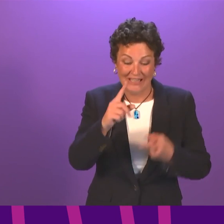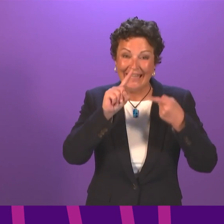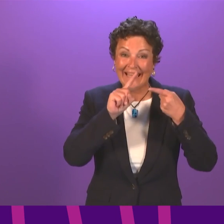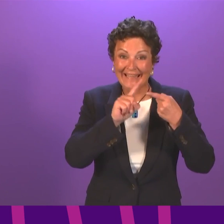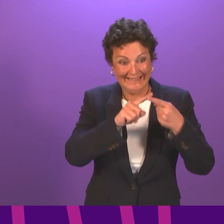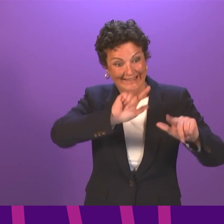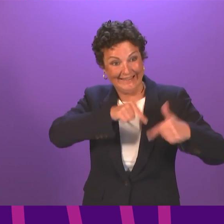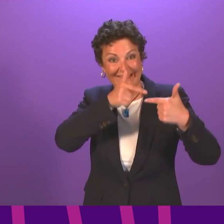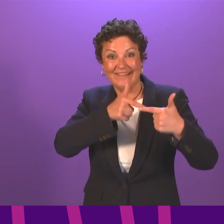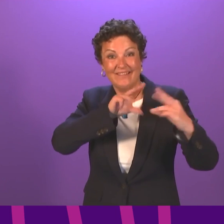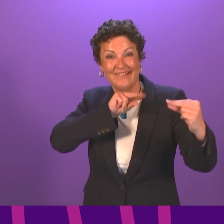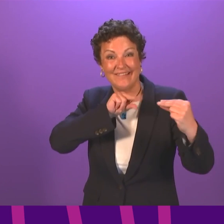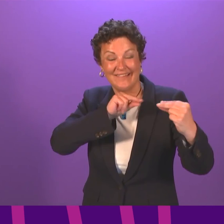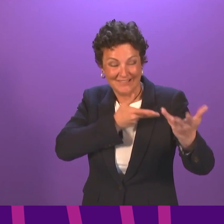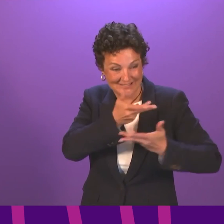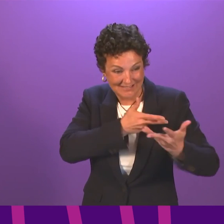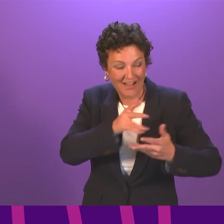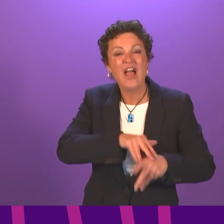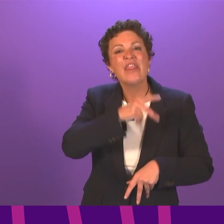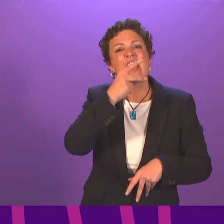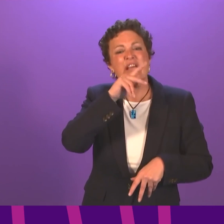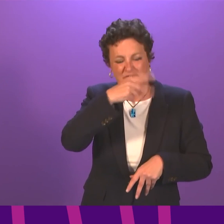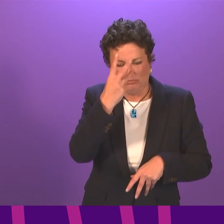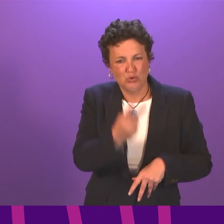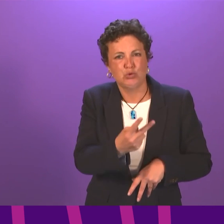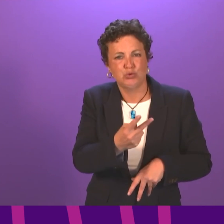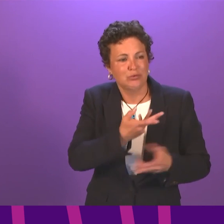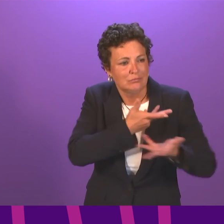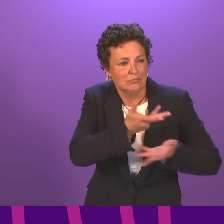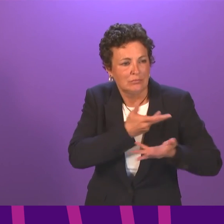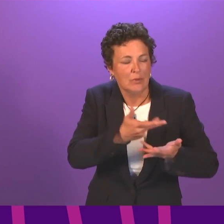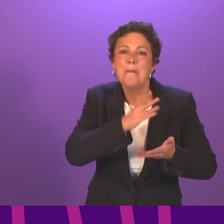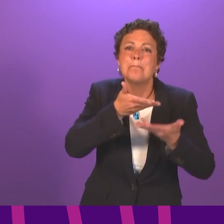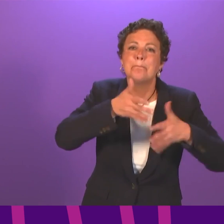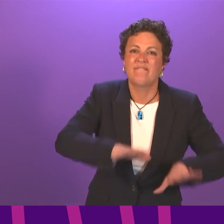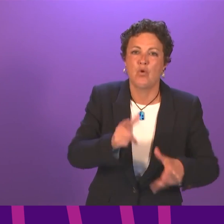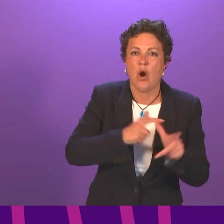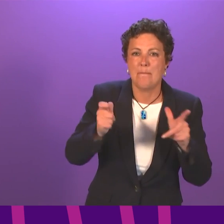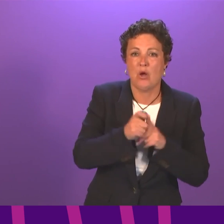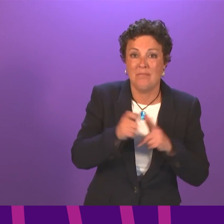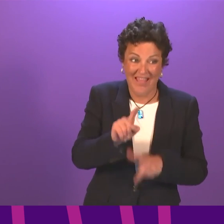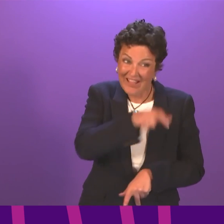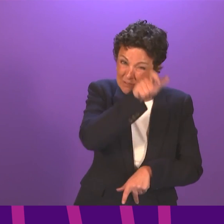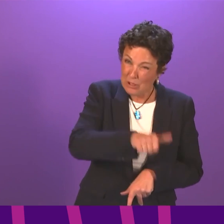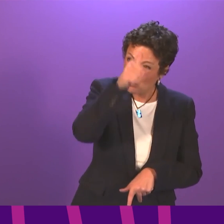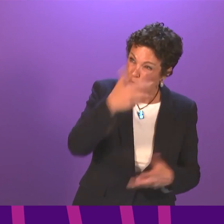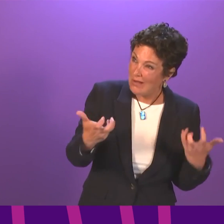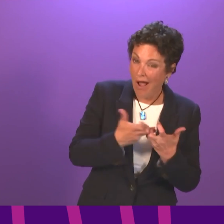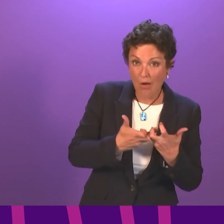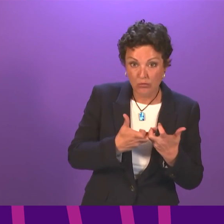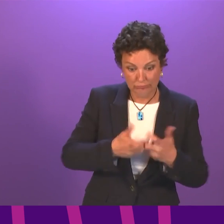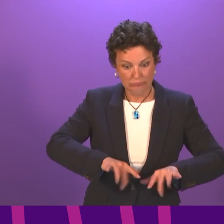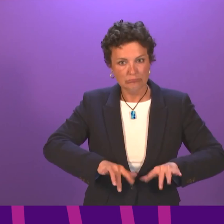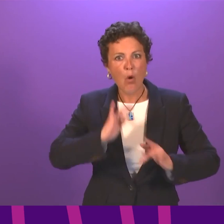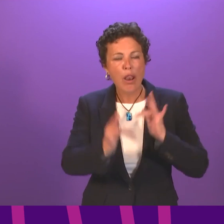one week before an appointment with the GP was obtained. And that is somebody who does know how to use a computer. Will the